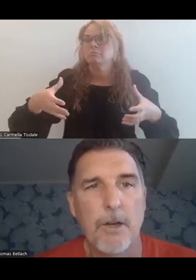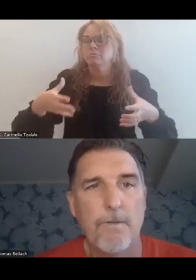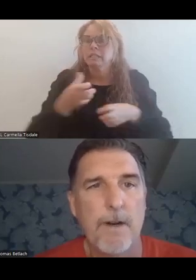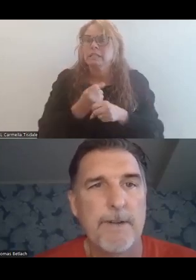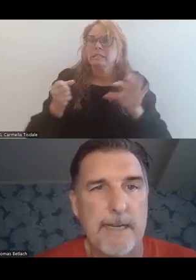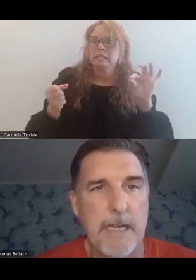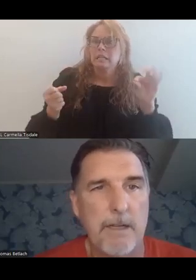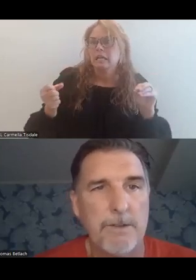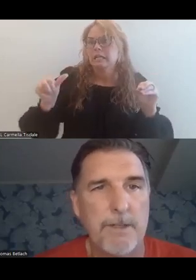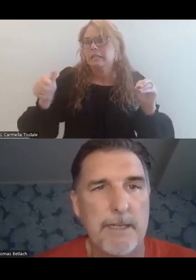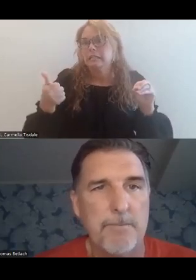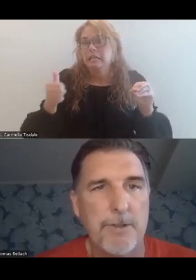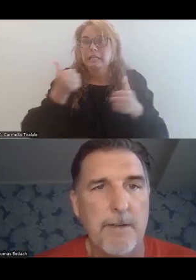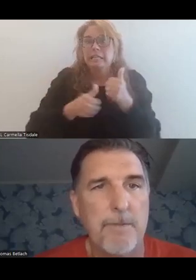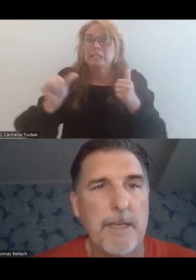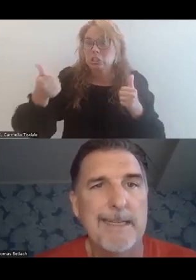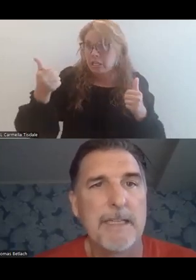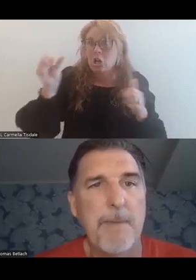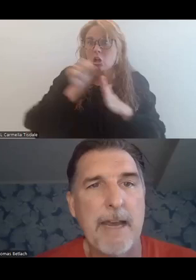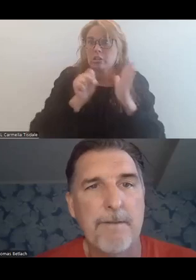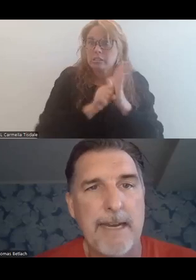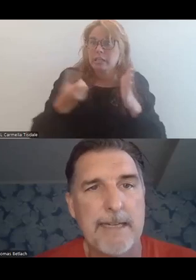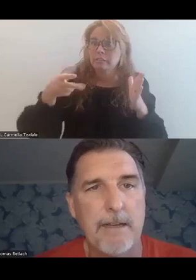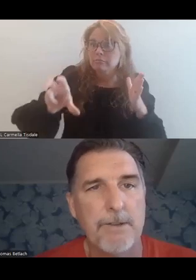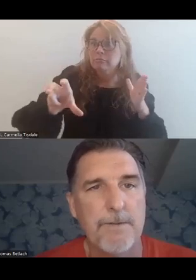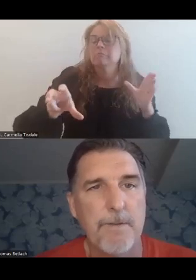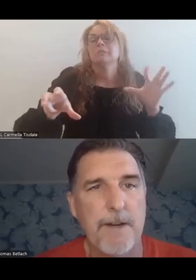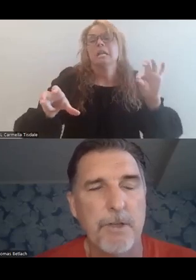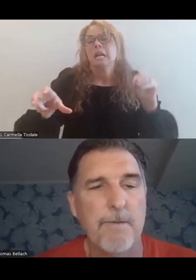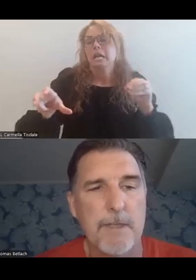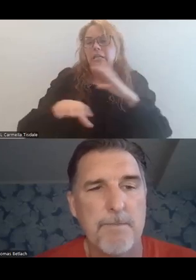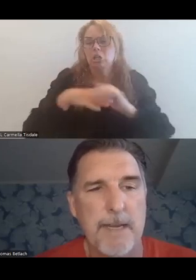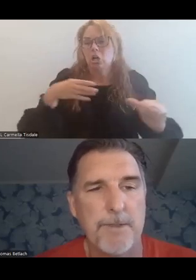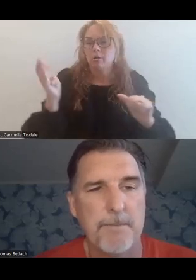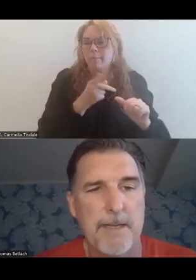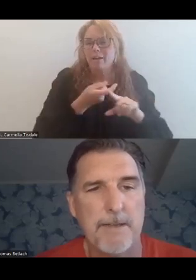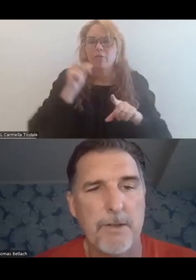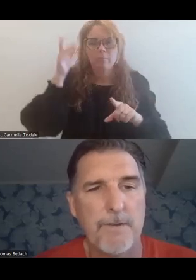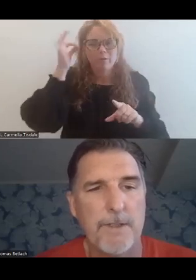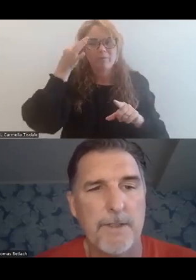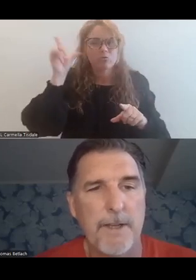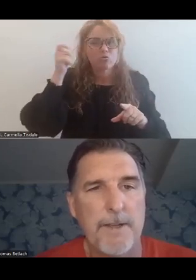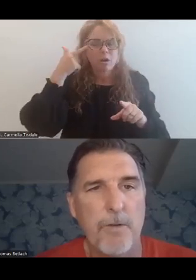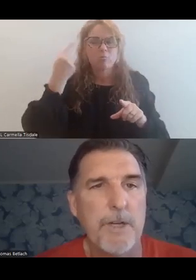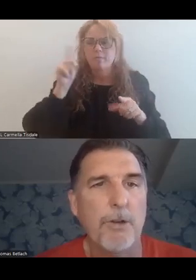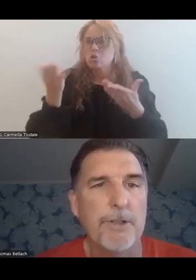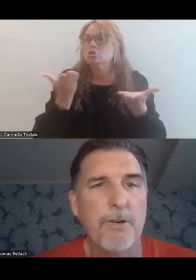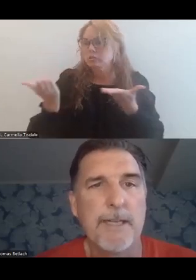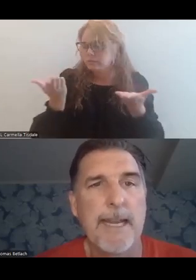So for every $10 the state puts up, it gets back $90 from the federal government to be able to spend on services.